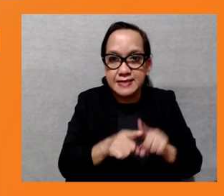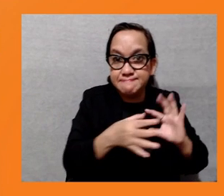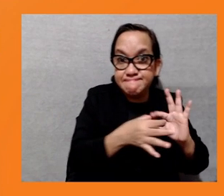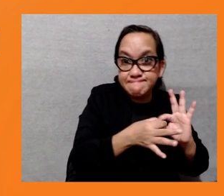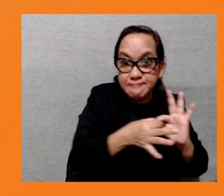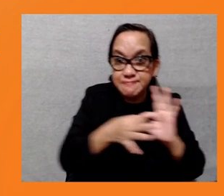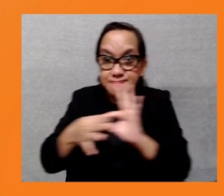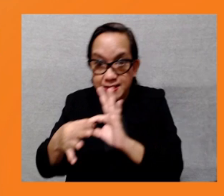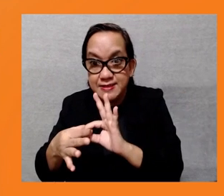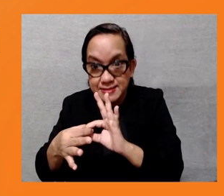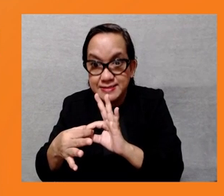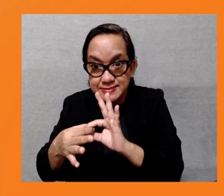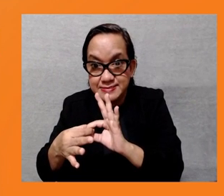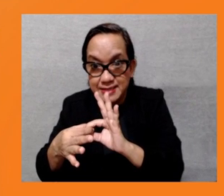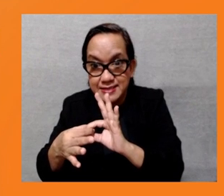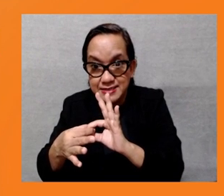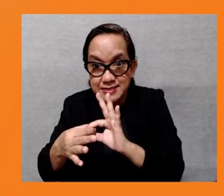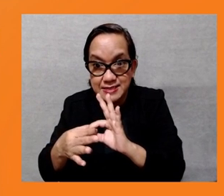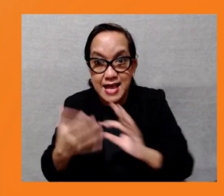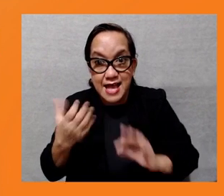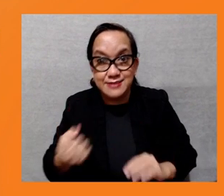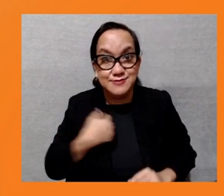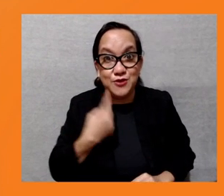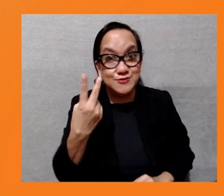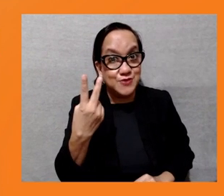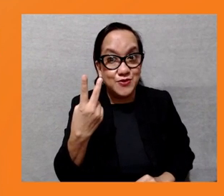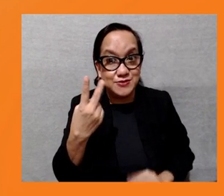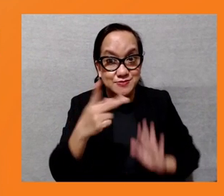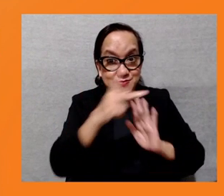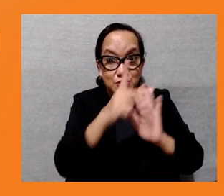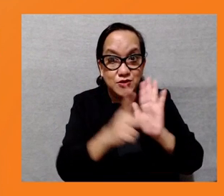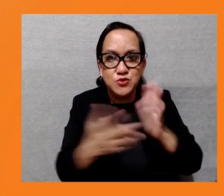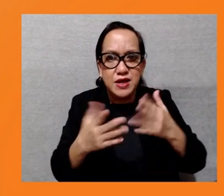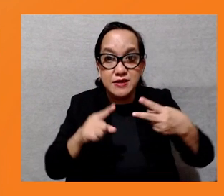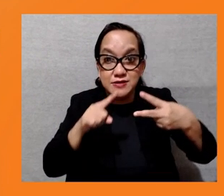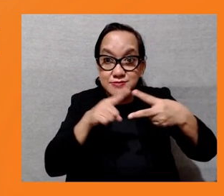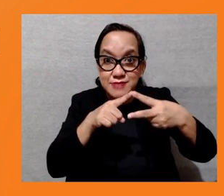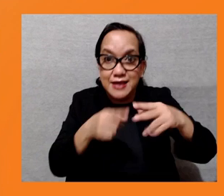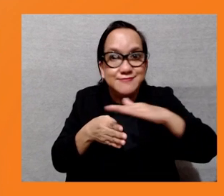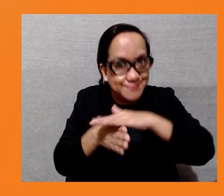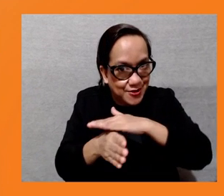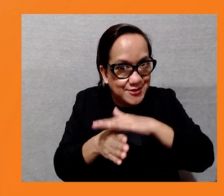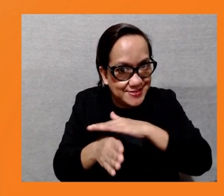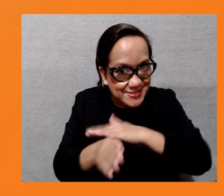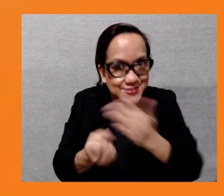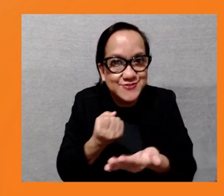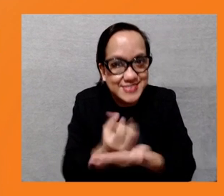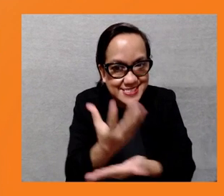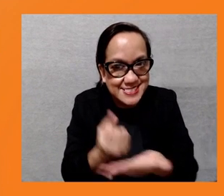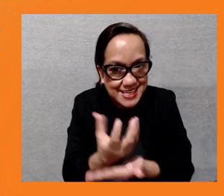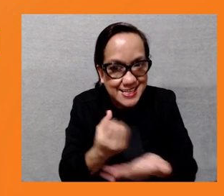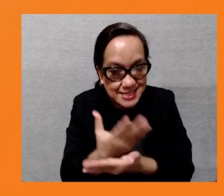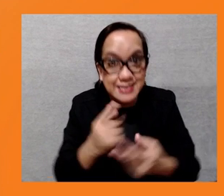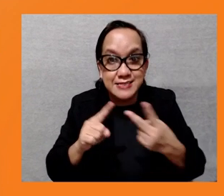policies of the bank, its access to information policy and the accountability mechanism, including the operations manual.